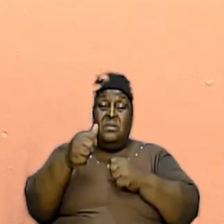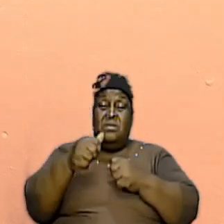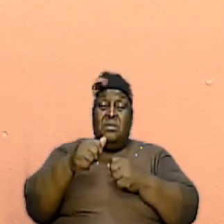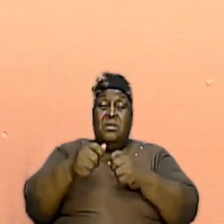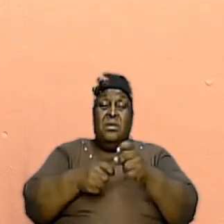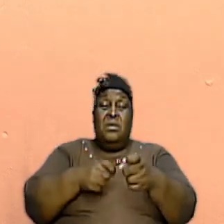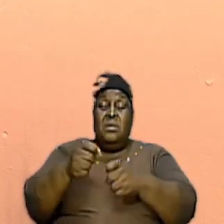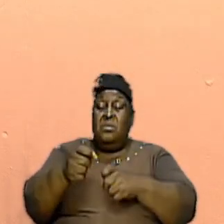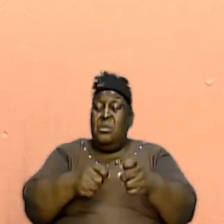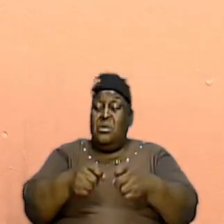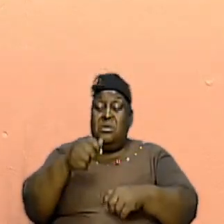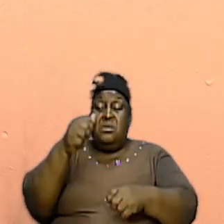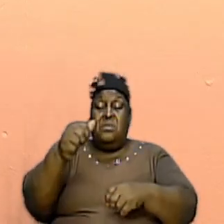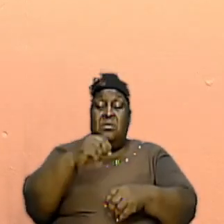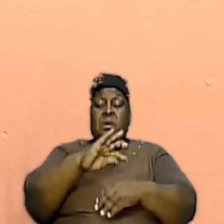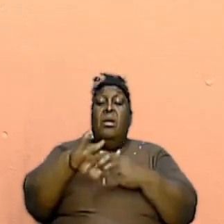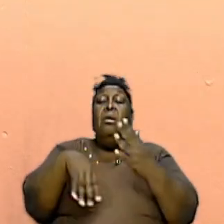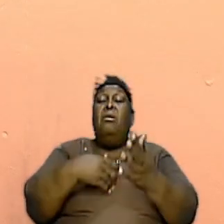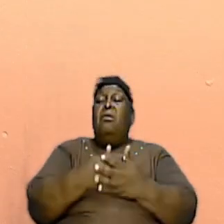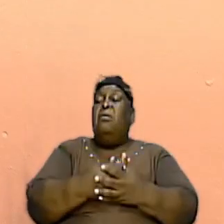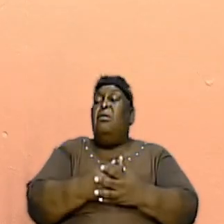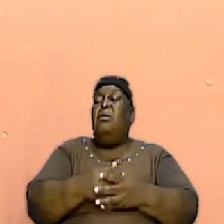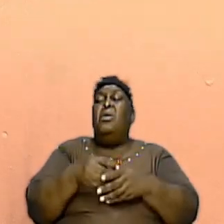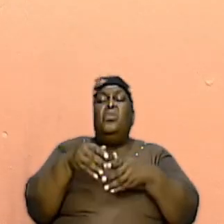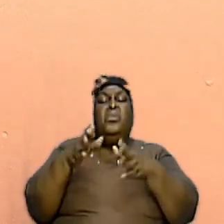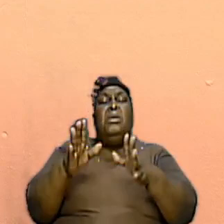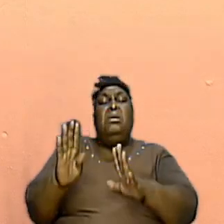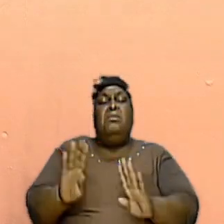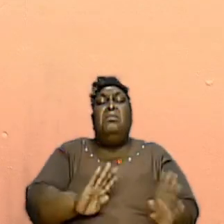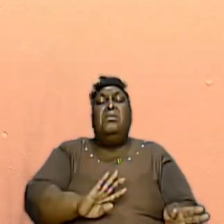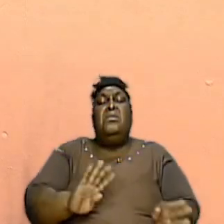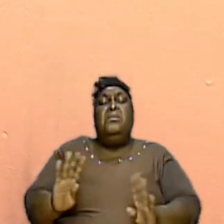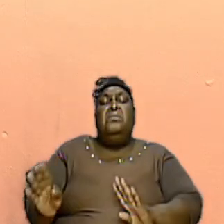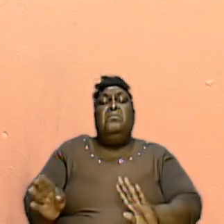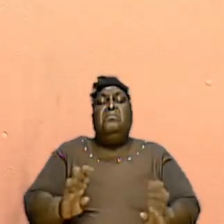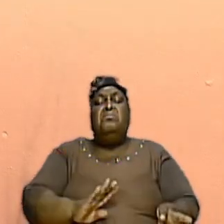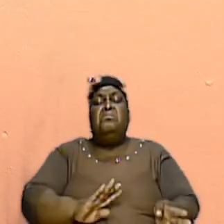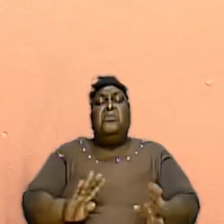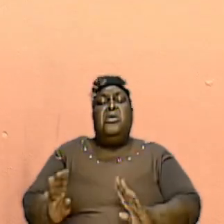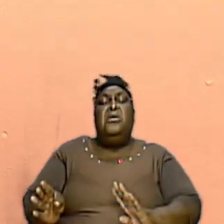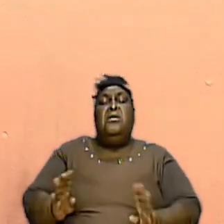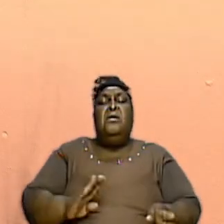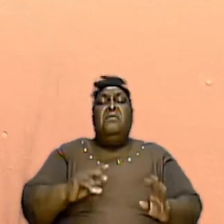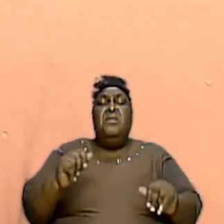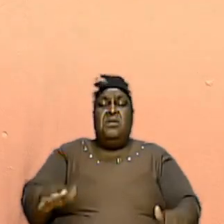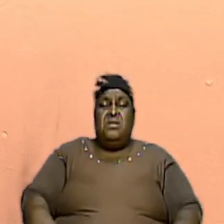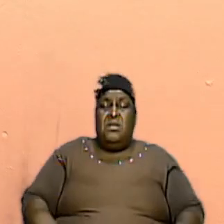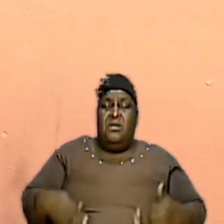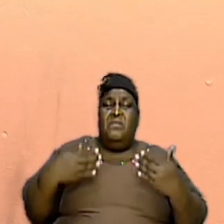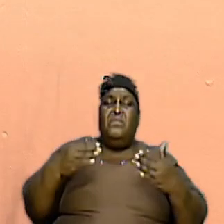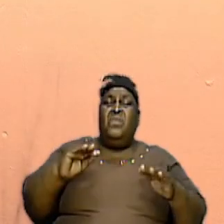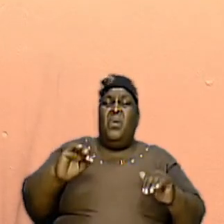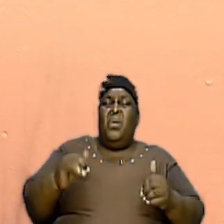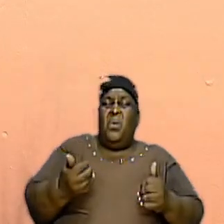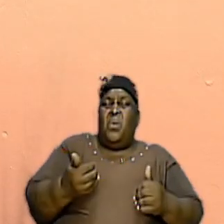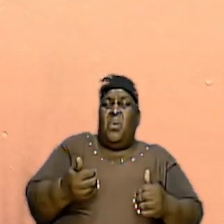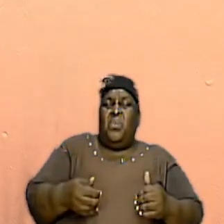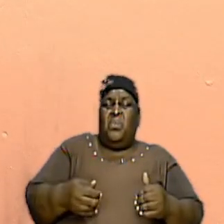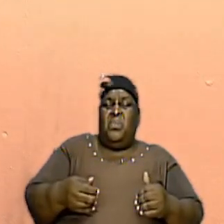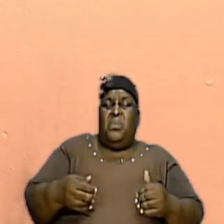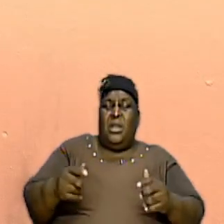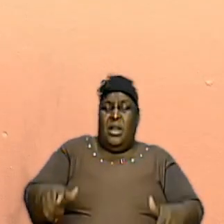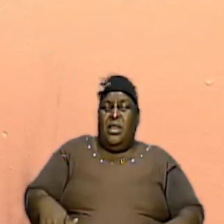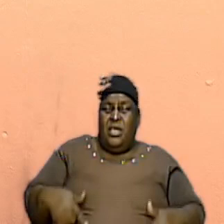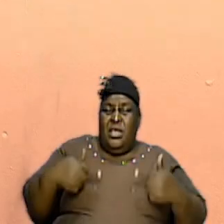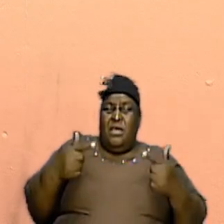manner of conversation in other words way of life how we walk with him how we treat